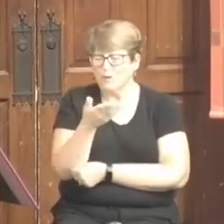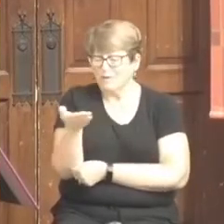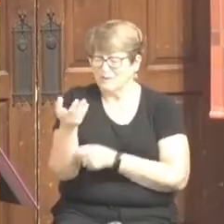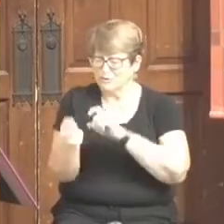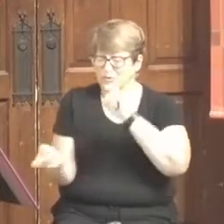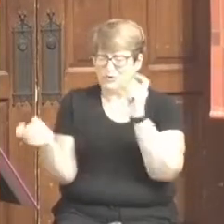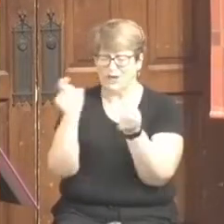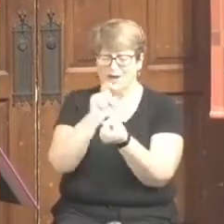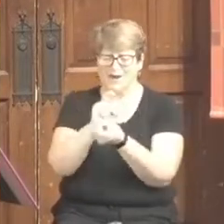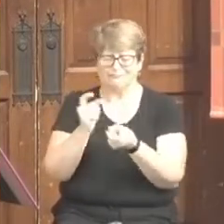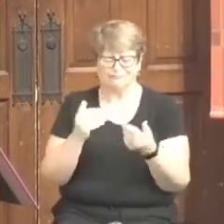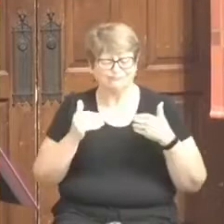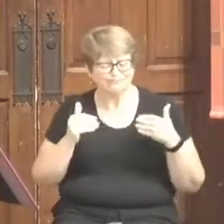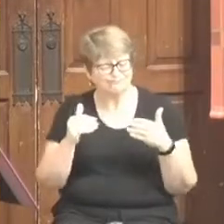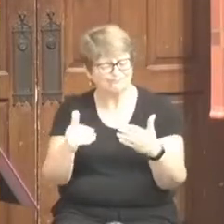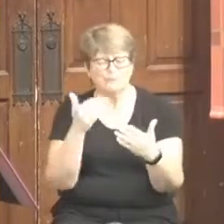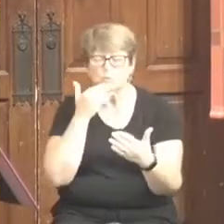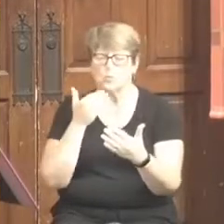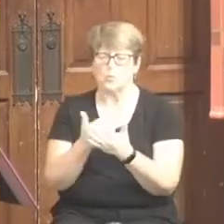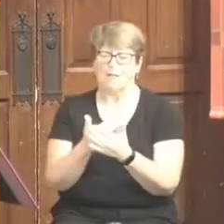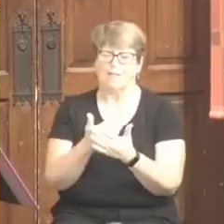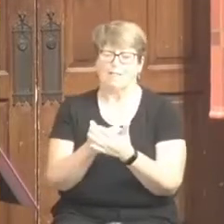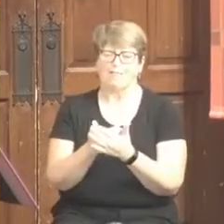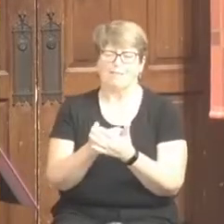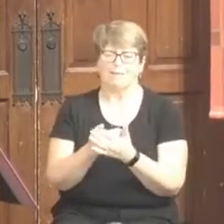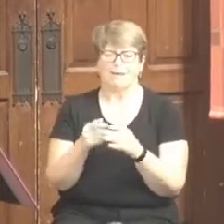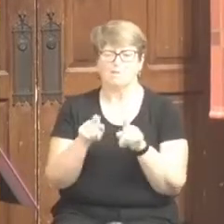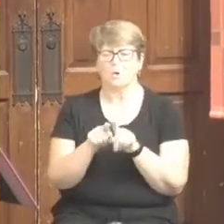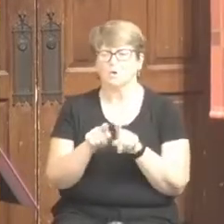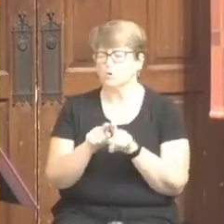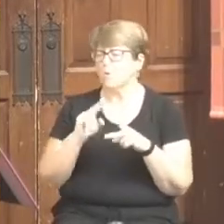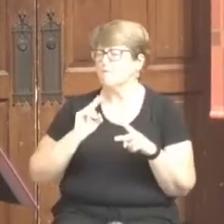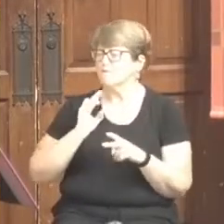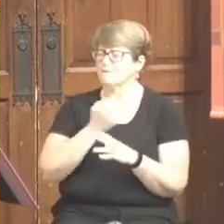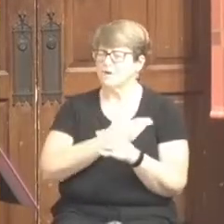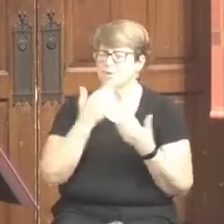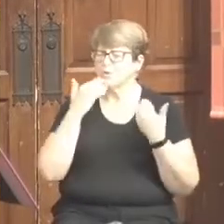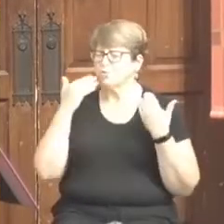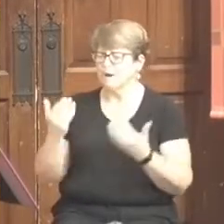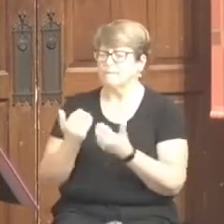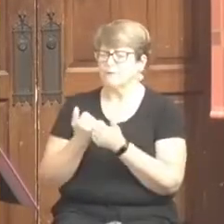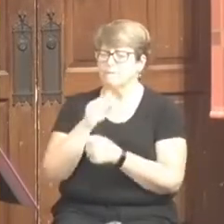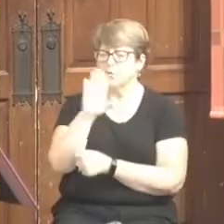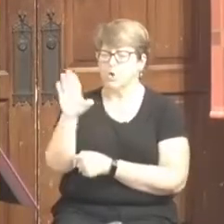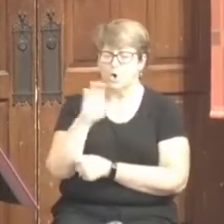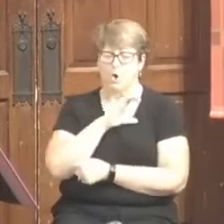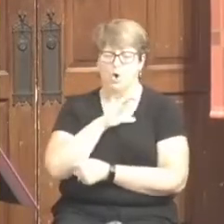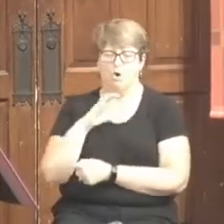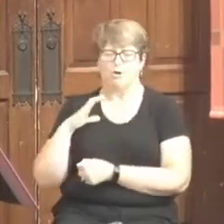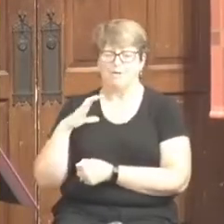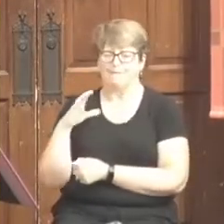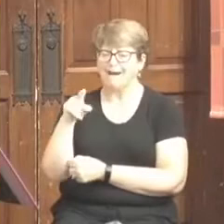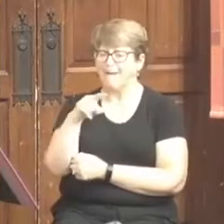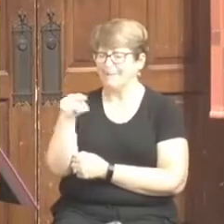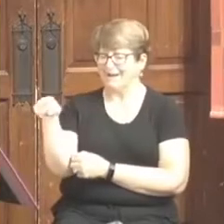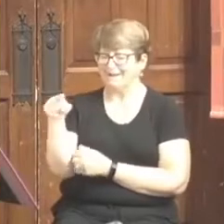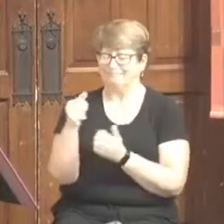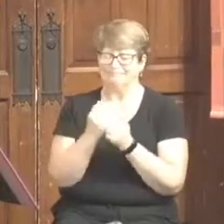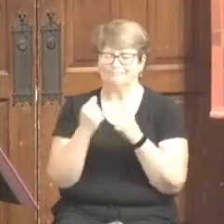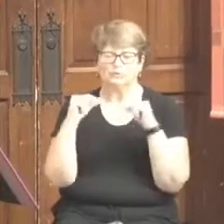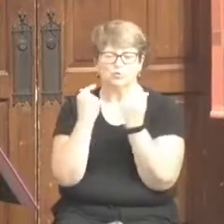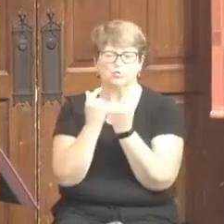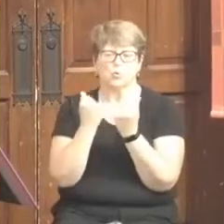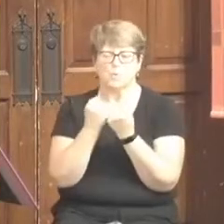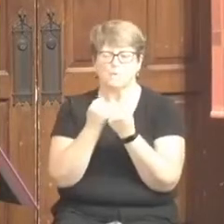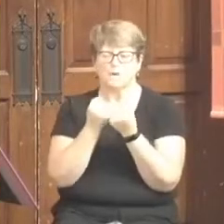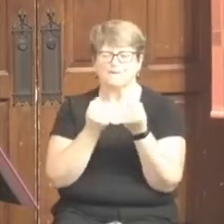I'm also grateful for the cabinet that she has appointed. This is a great cabinet and a